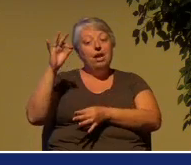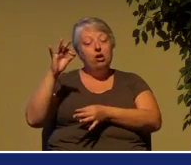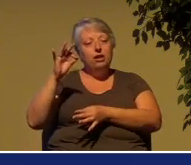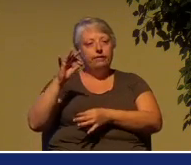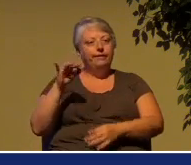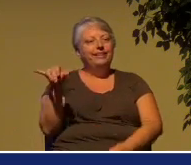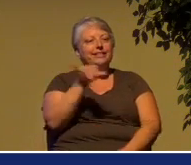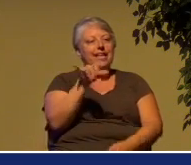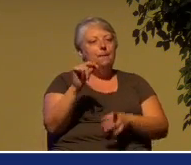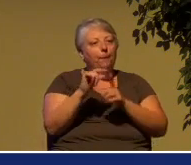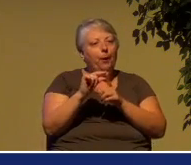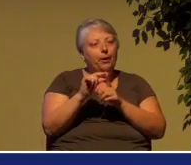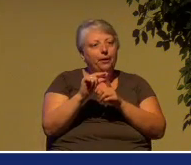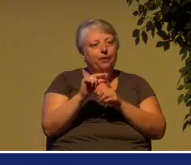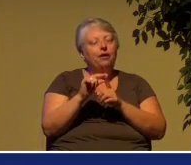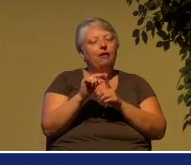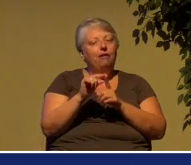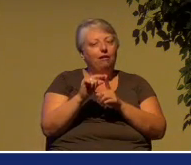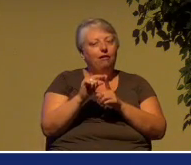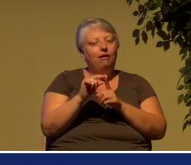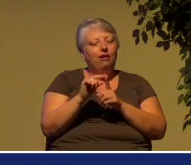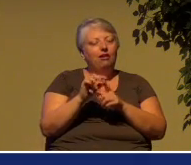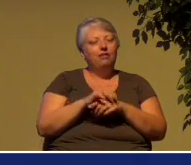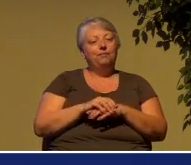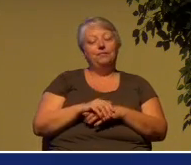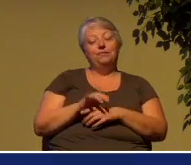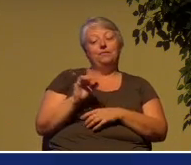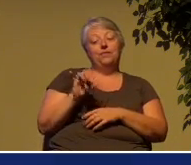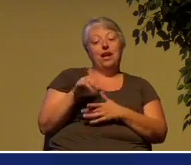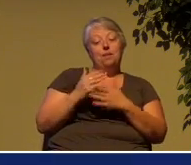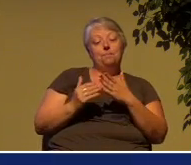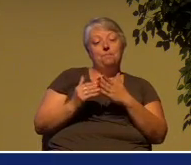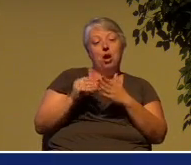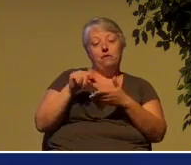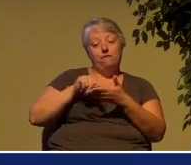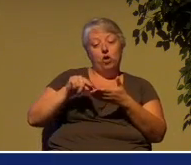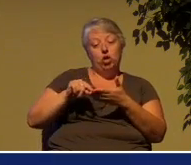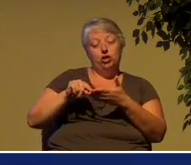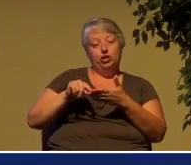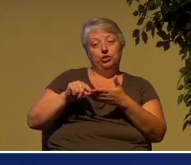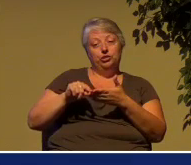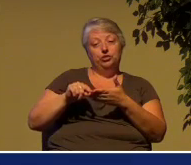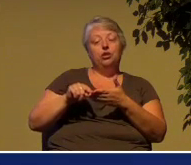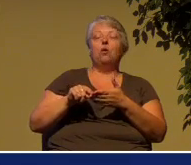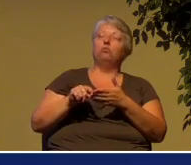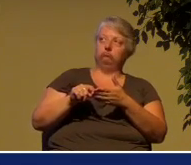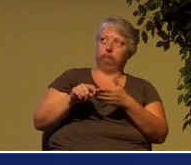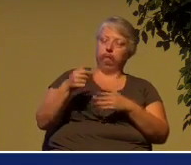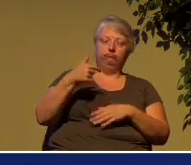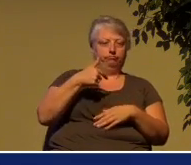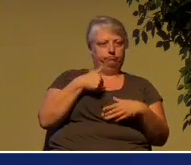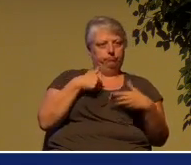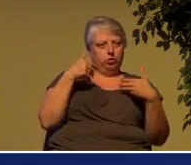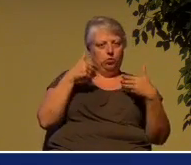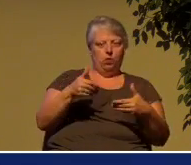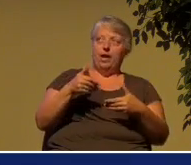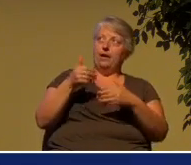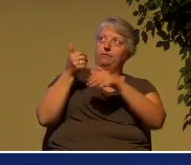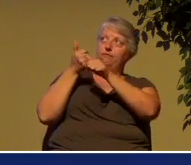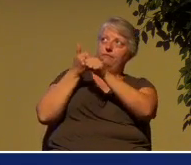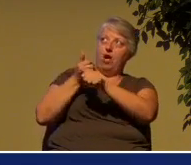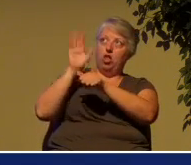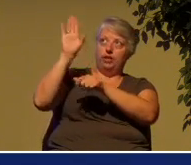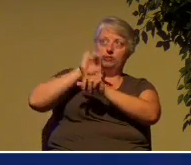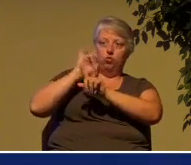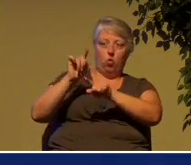And so that particular section of the passage ends with, so I prophesied as he commanded me. Breath entered them.